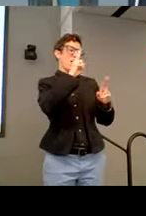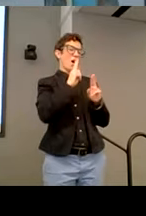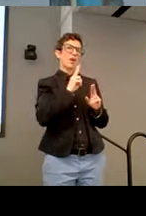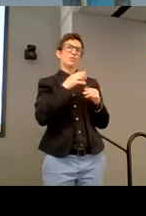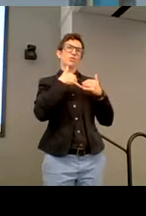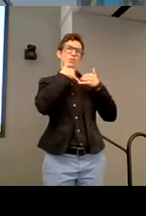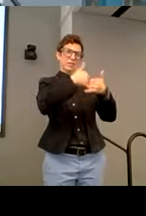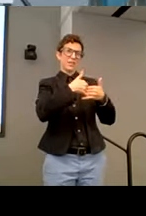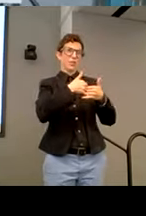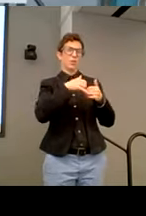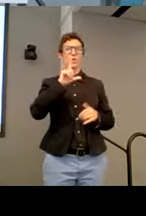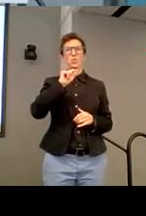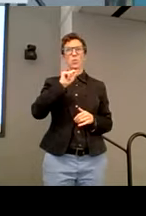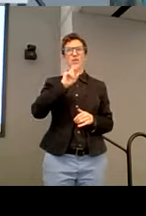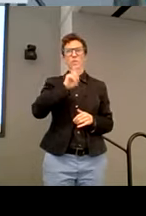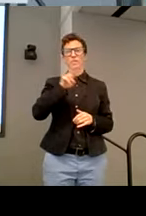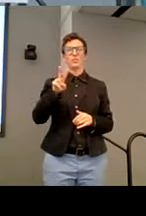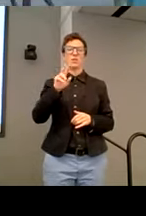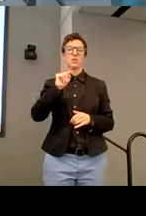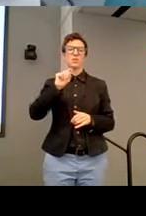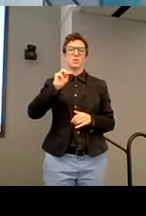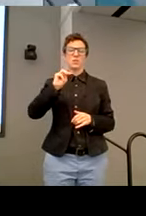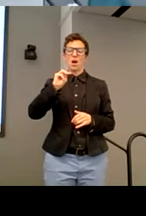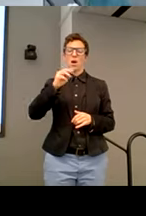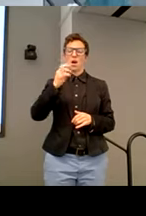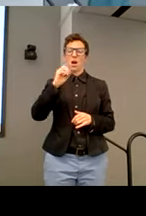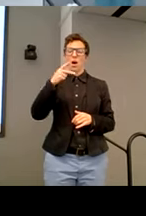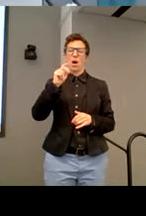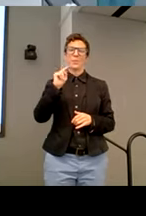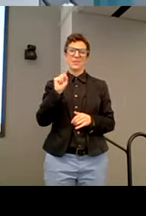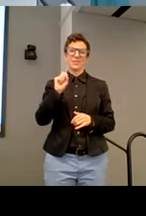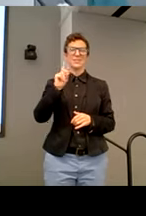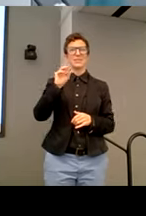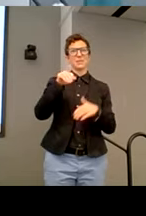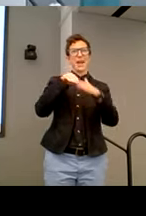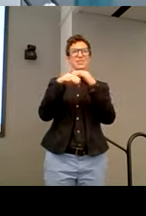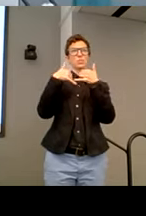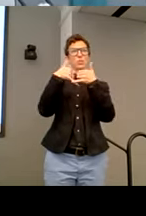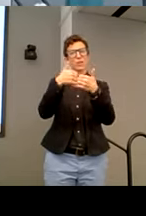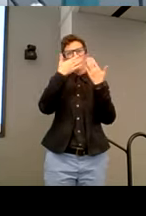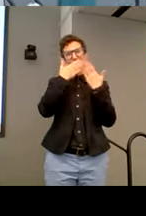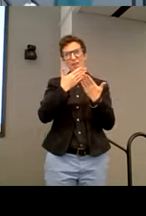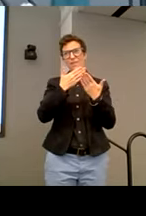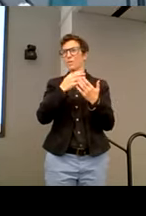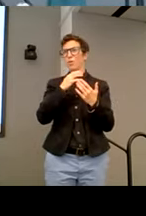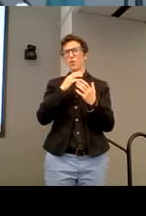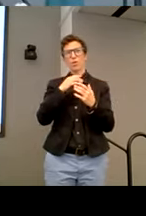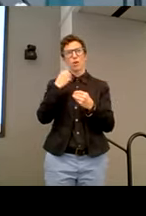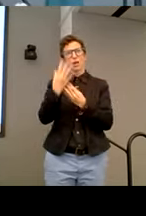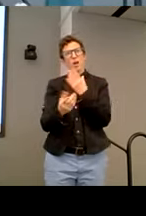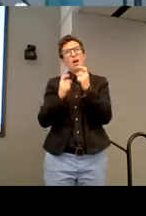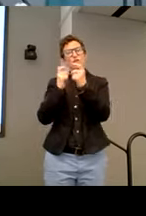2022 Thomas P. Hopkins Disability Access Award, and to thank you for your contributions